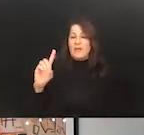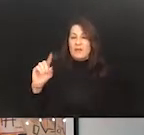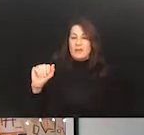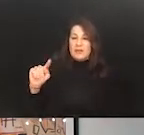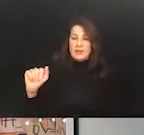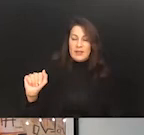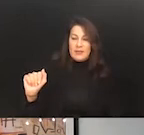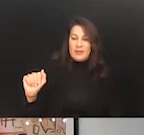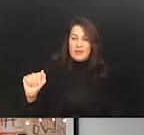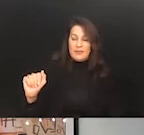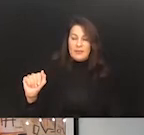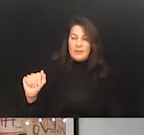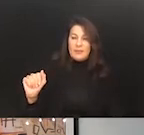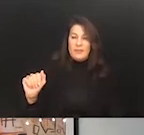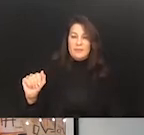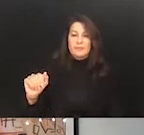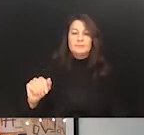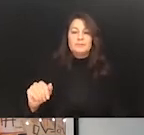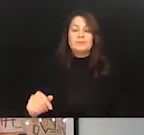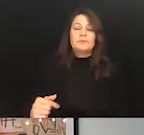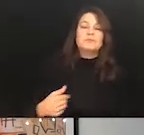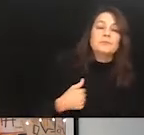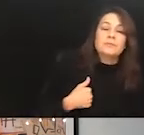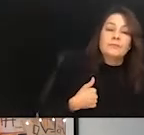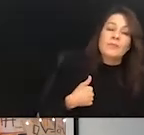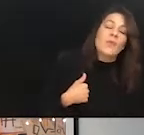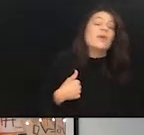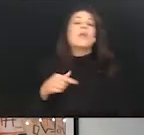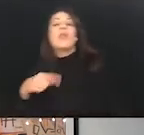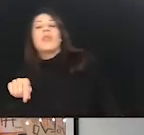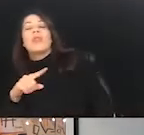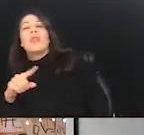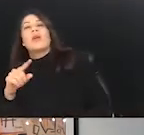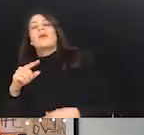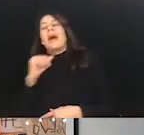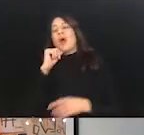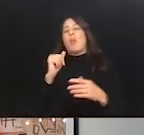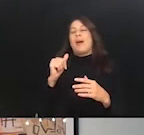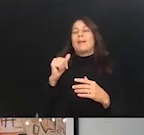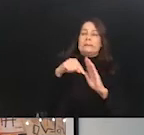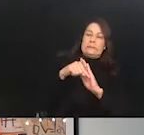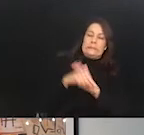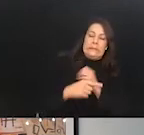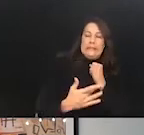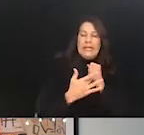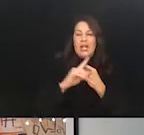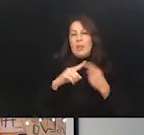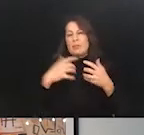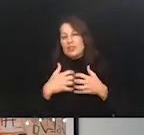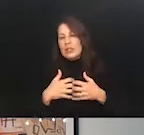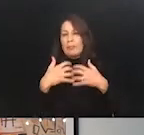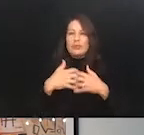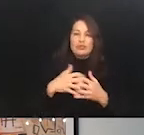different elements. I'm not going to make this a technical discussion about machine learning and machine vision and stuff. But suffice it to say that